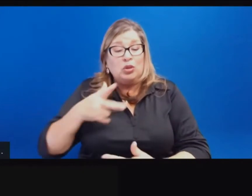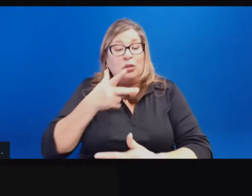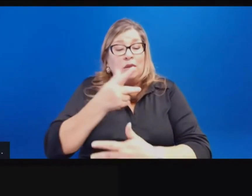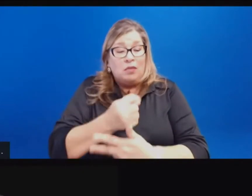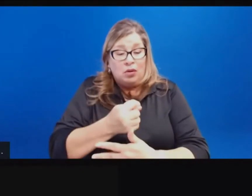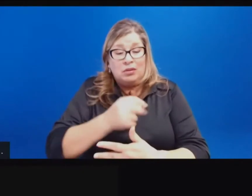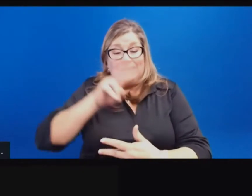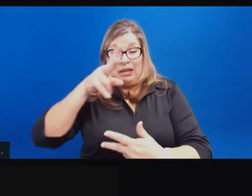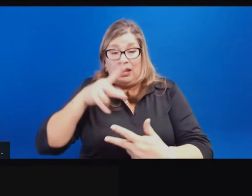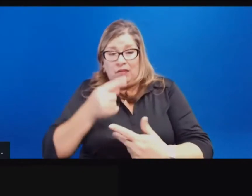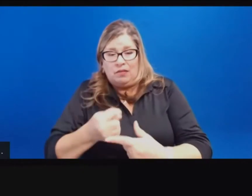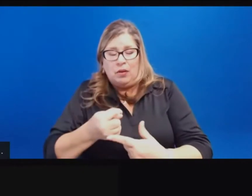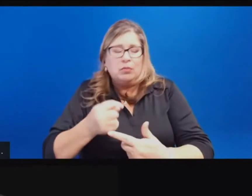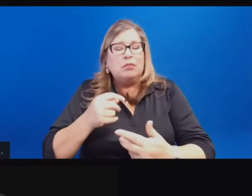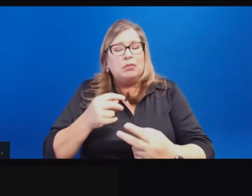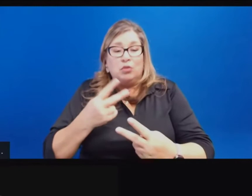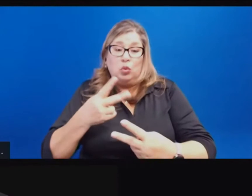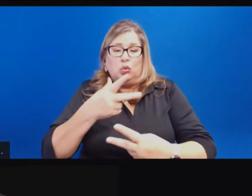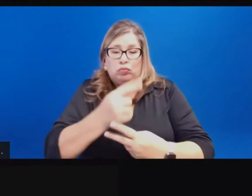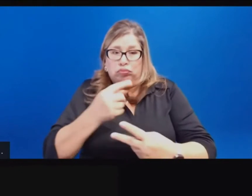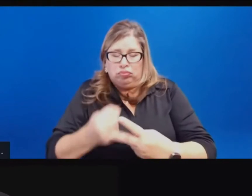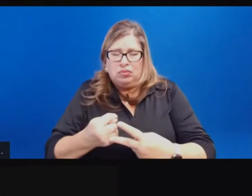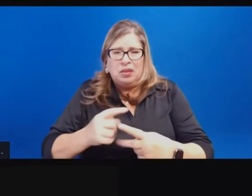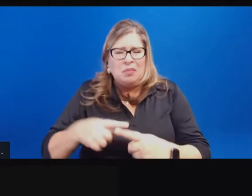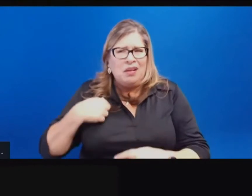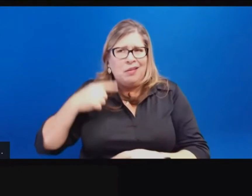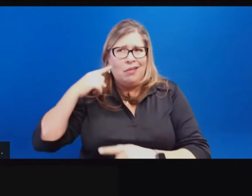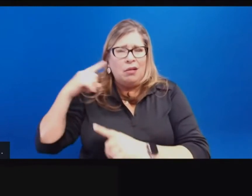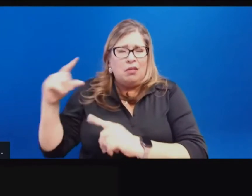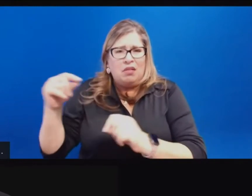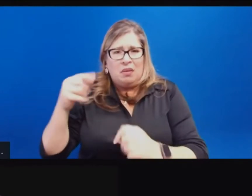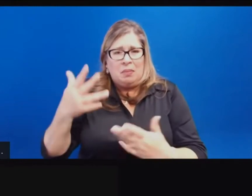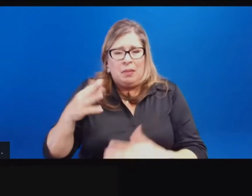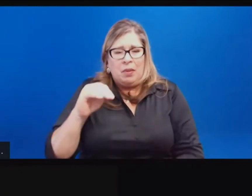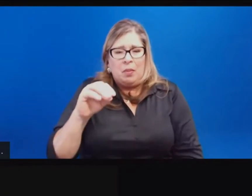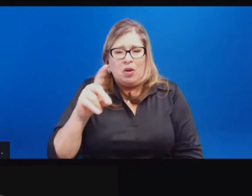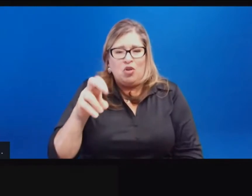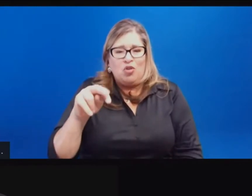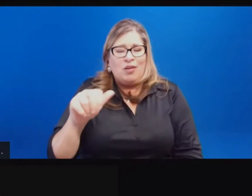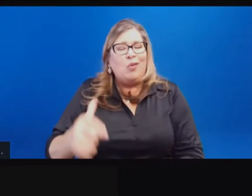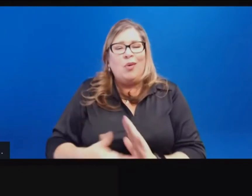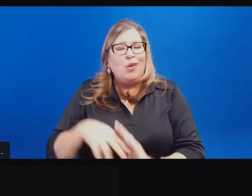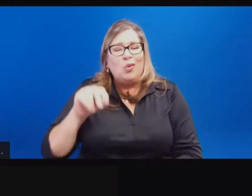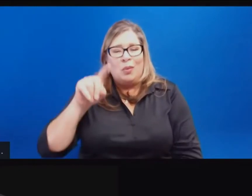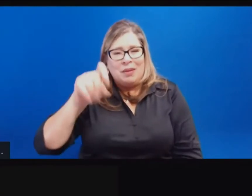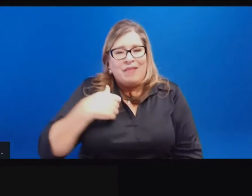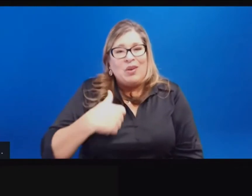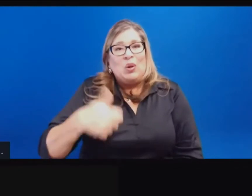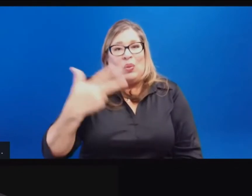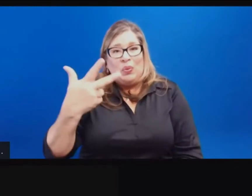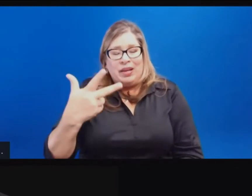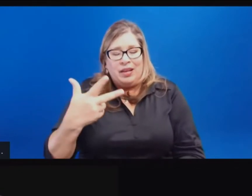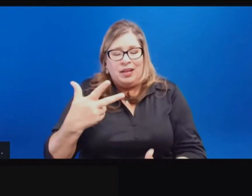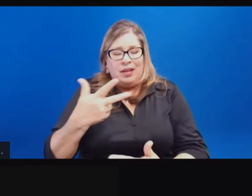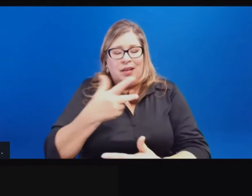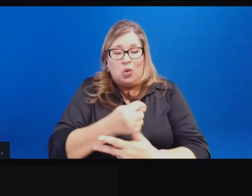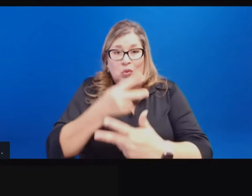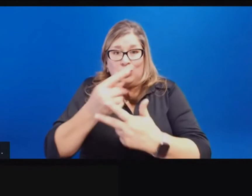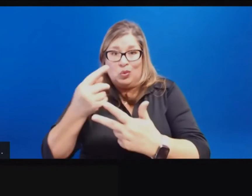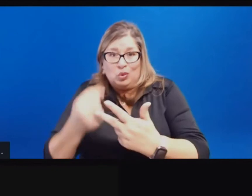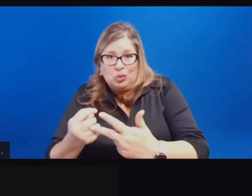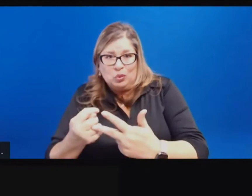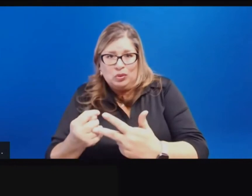realize those are generalized questions, but I've been making notes, so thanks to my colleagues on the call because you guys got my questions answered. Dr. Galli?